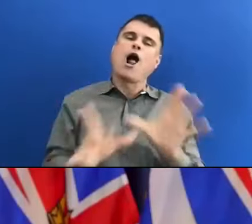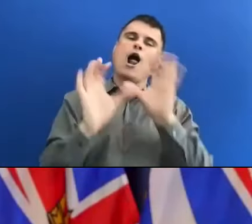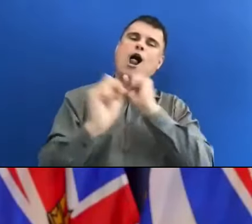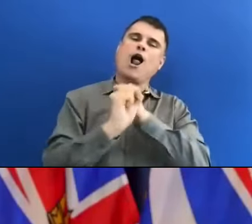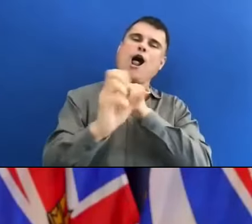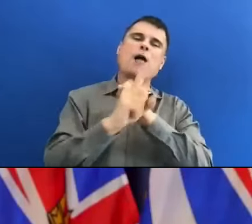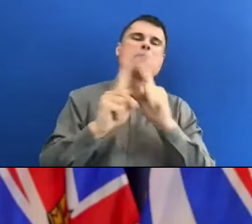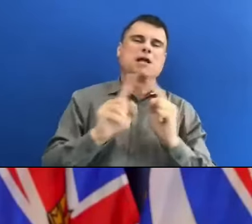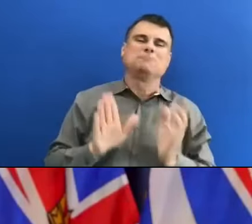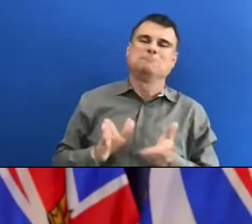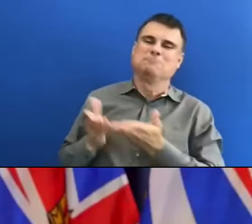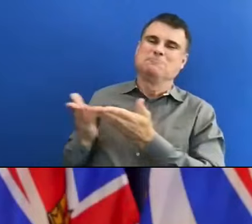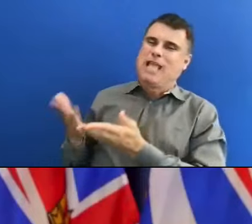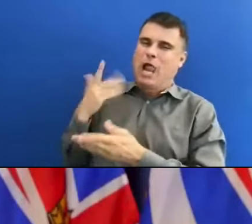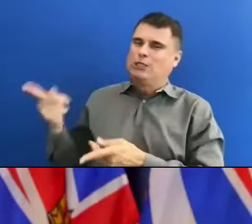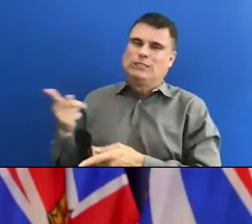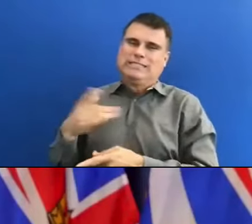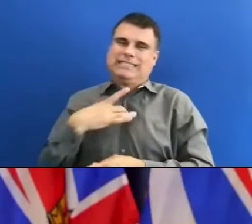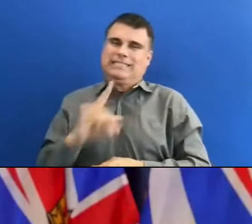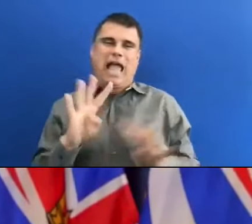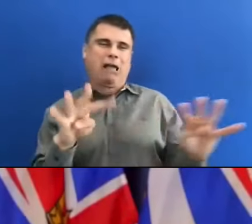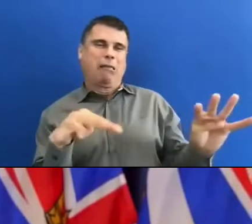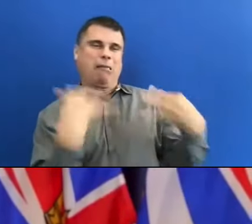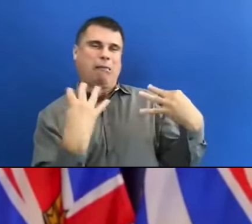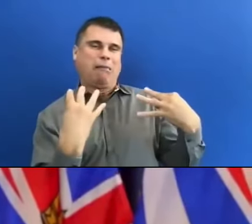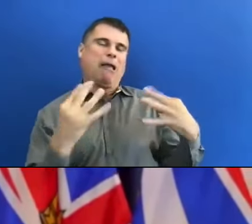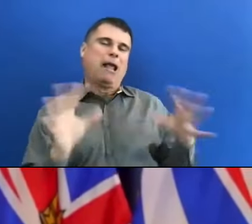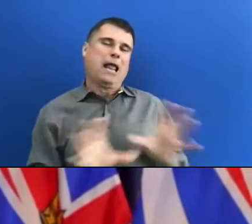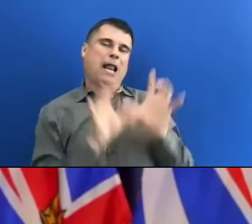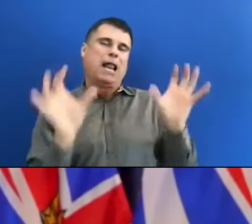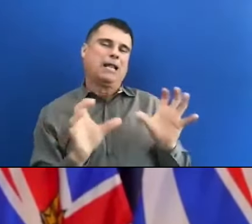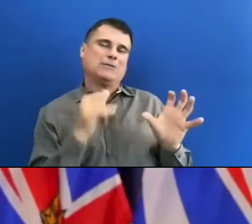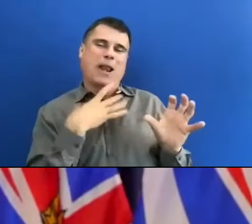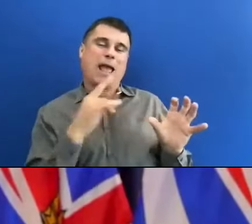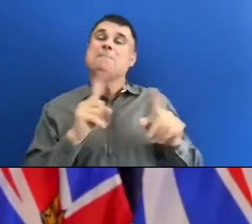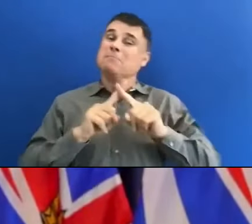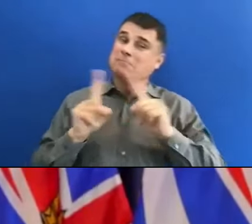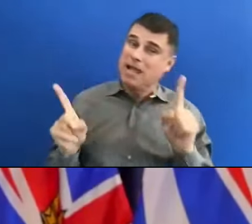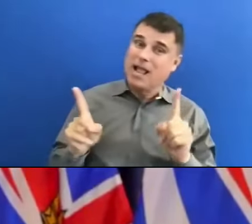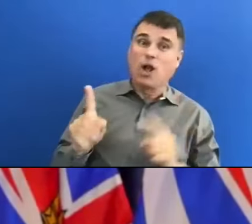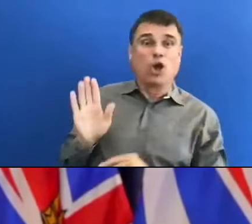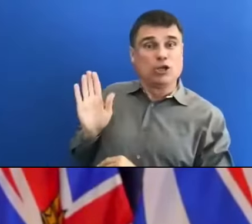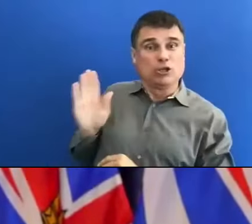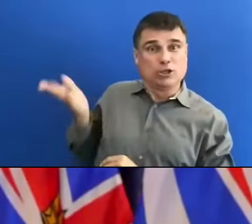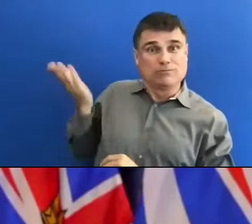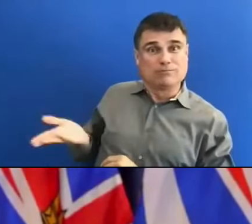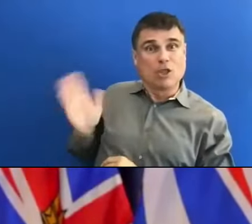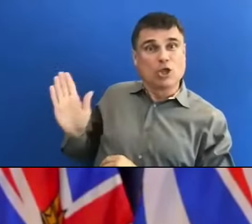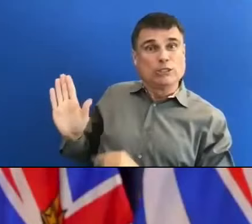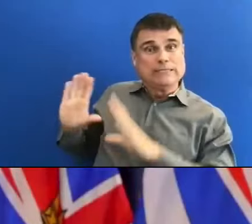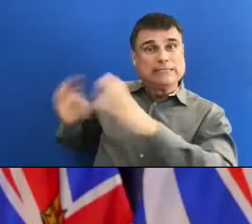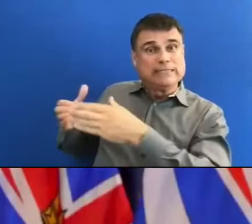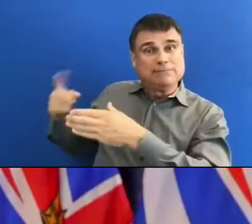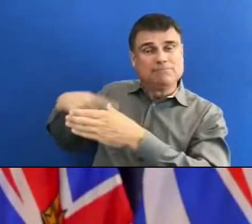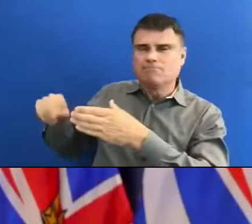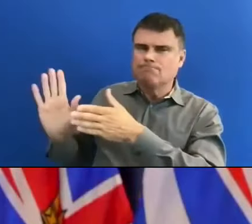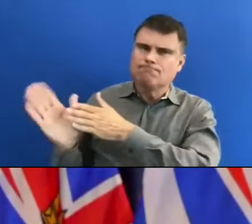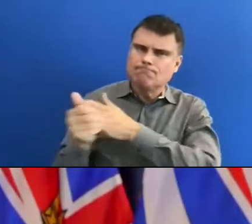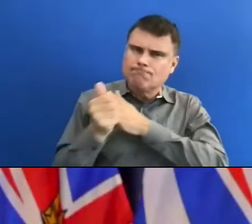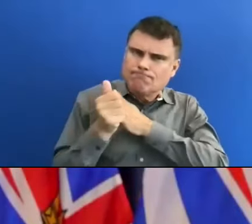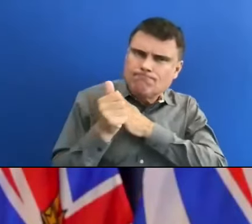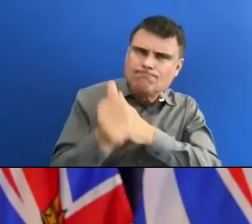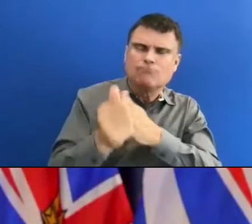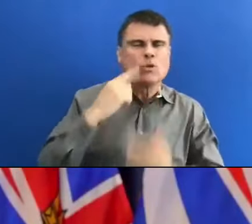but her and her team have led us through this. And I am so proud, so proud to be a British Columbian based on how all of us have responded